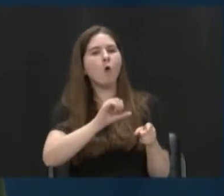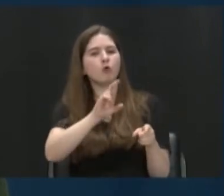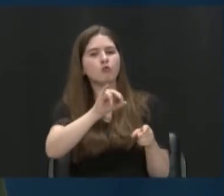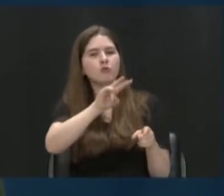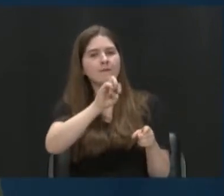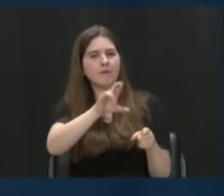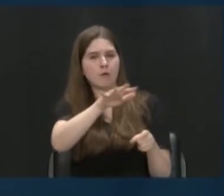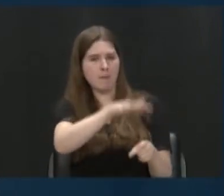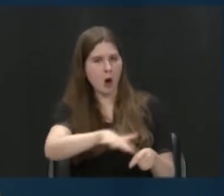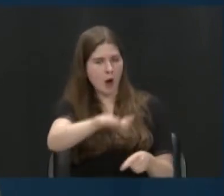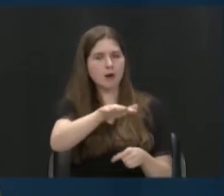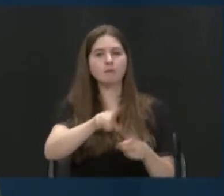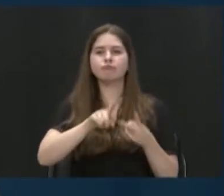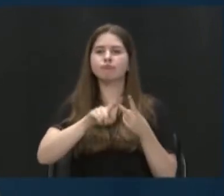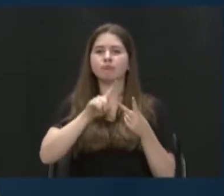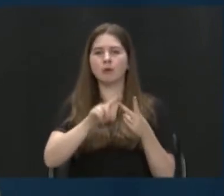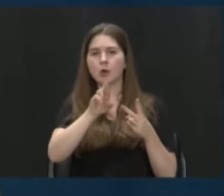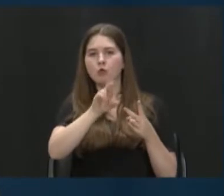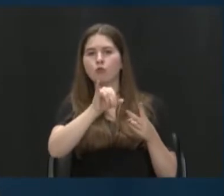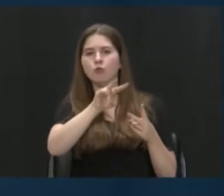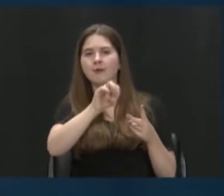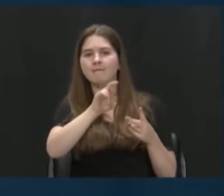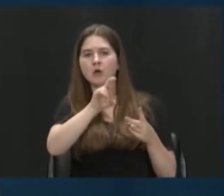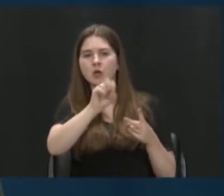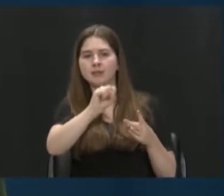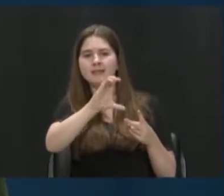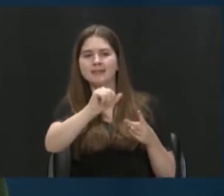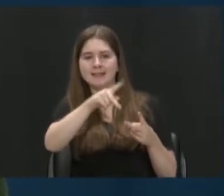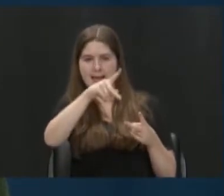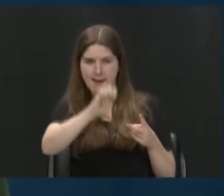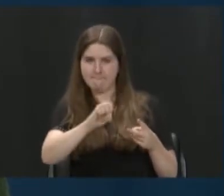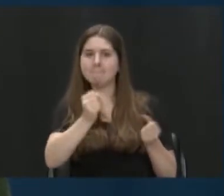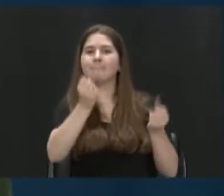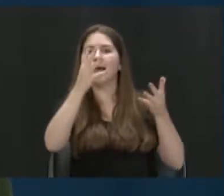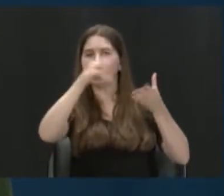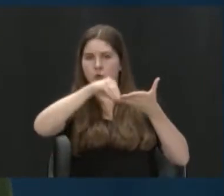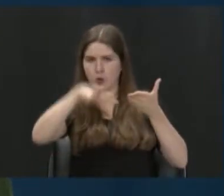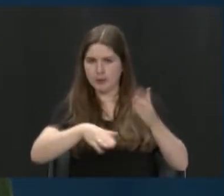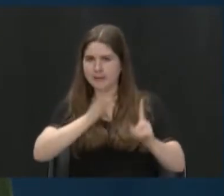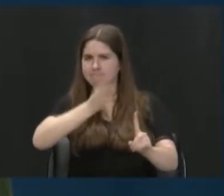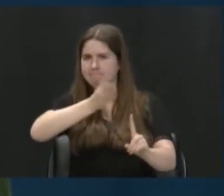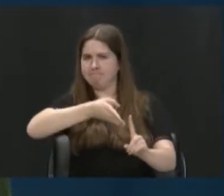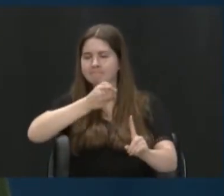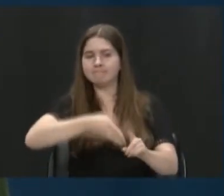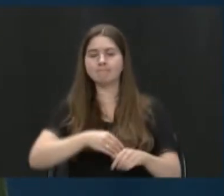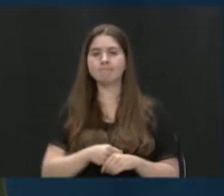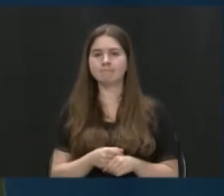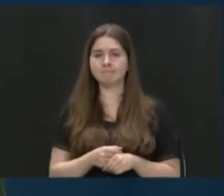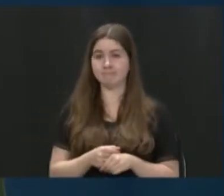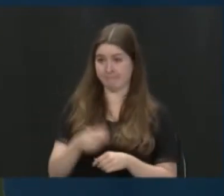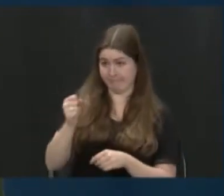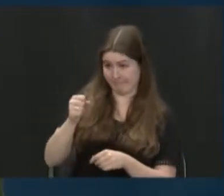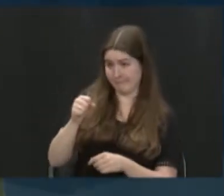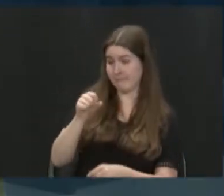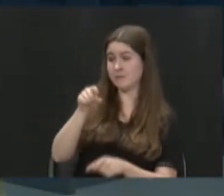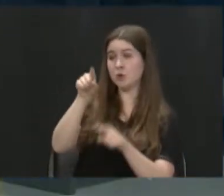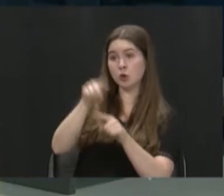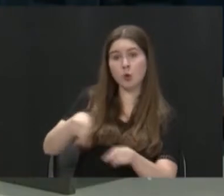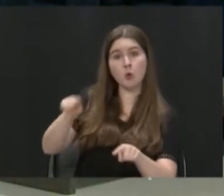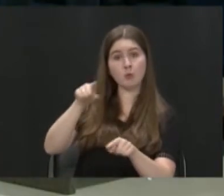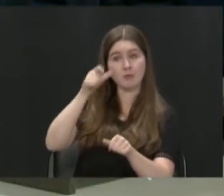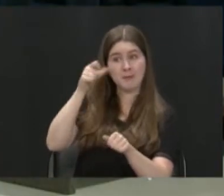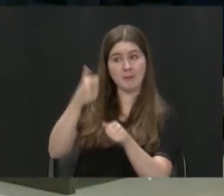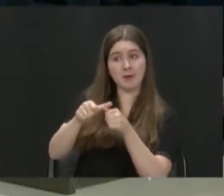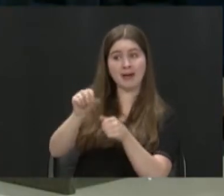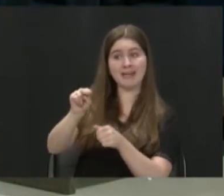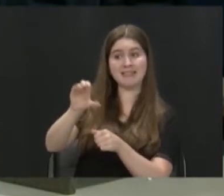Yeah, even riverscape, I feel like a lot of people, students are usually there. And so Old River Park, viewers will remember being the NCR facility,